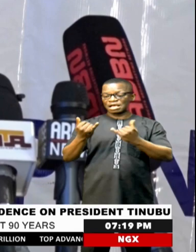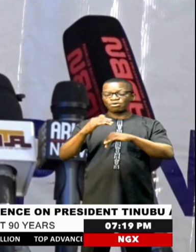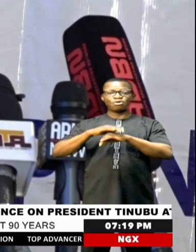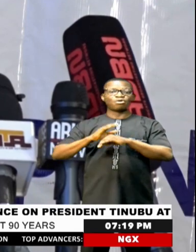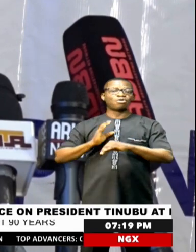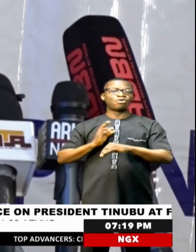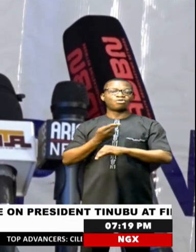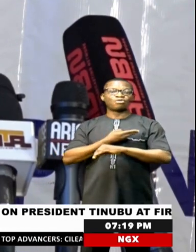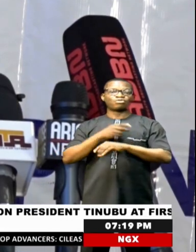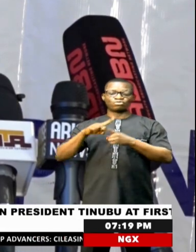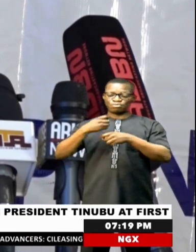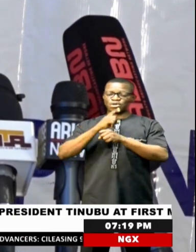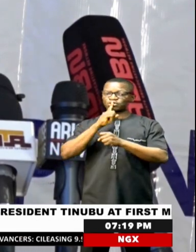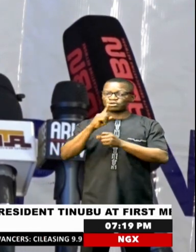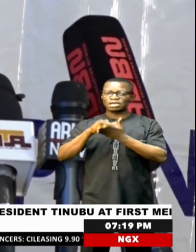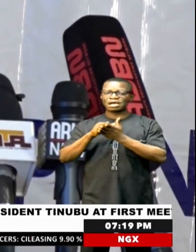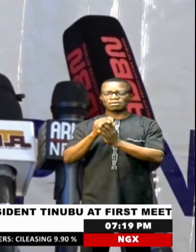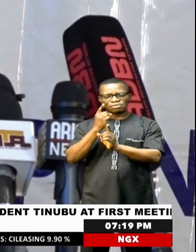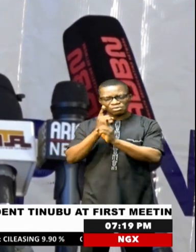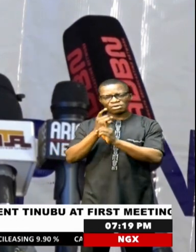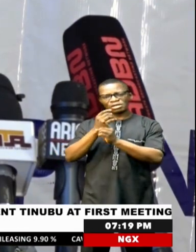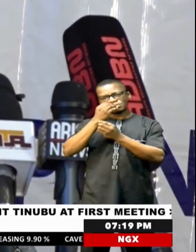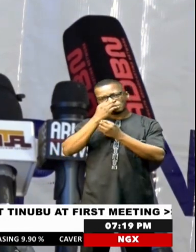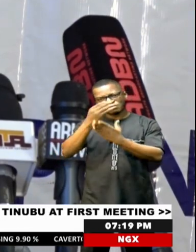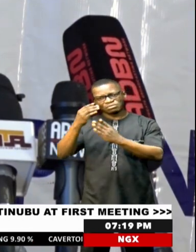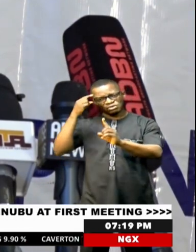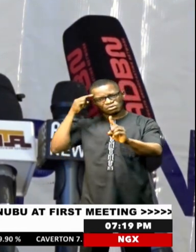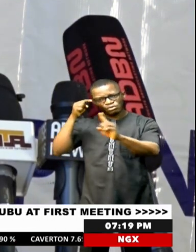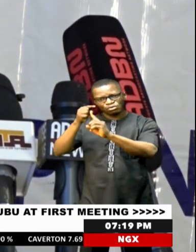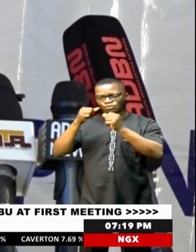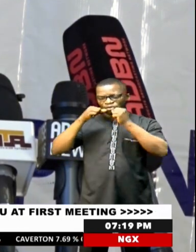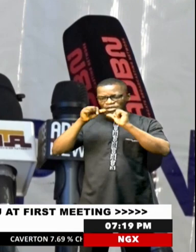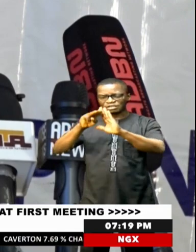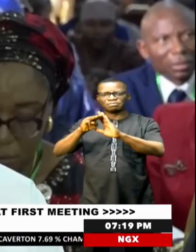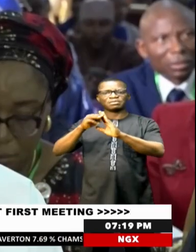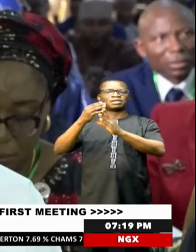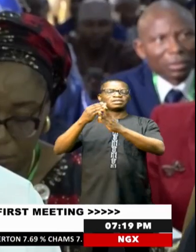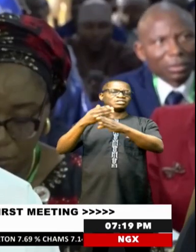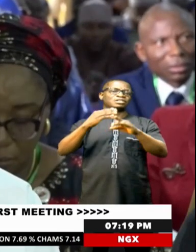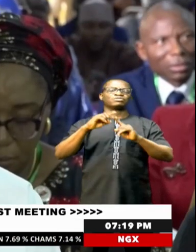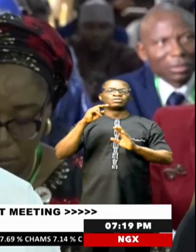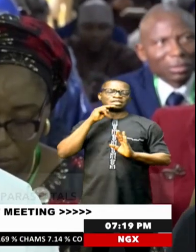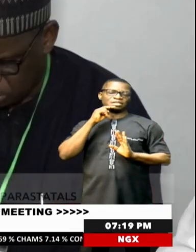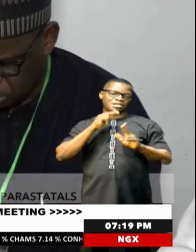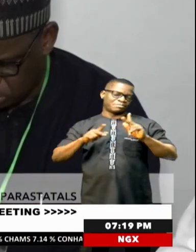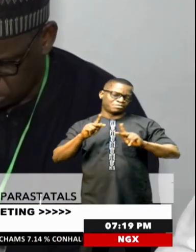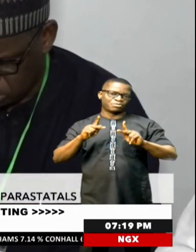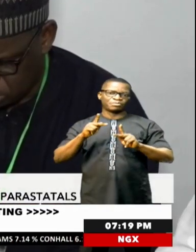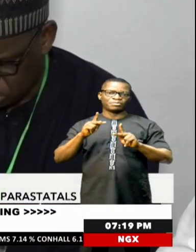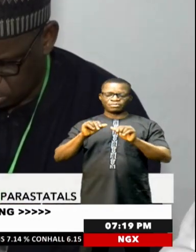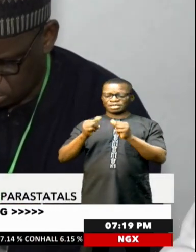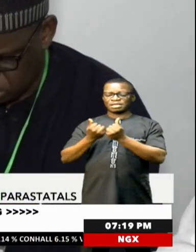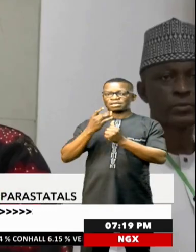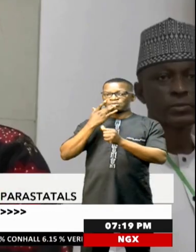ensure that we effectively communicate its objectives and achievements to the Nigerian people. The agencies assures that